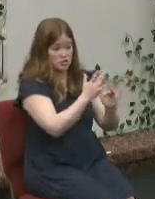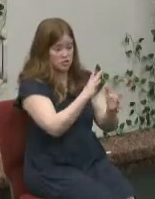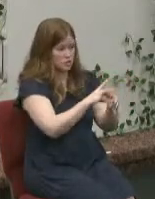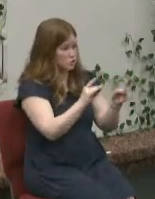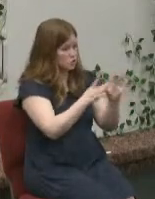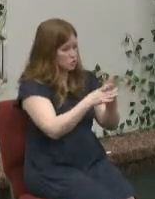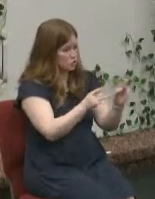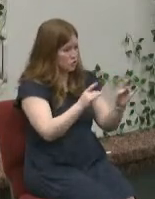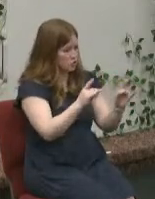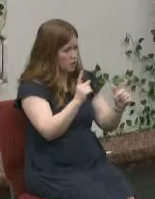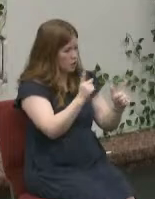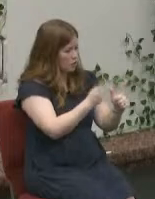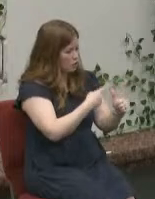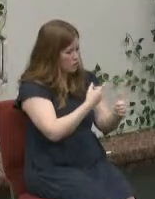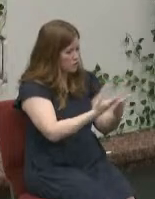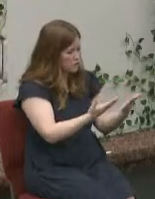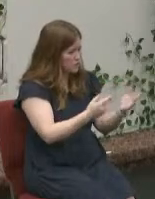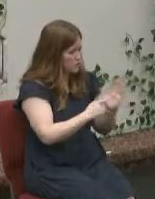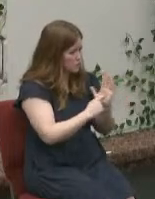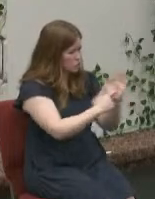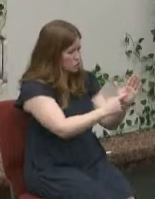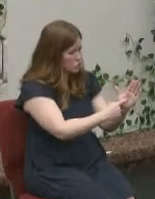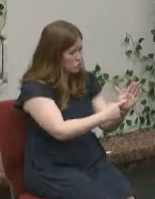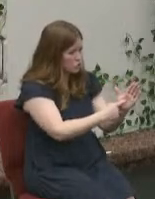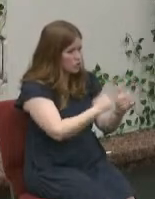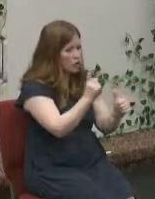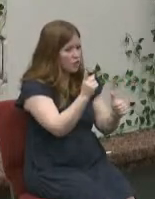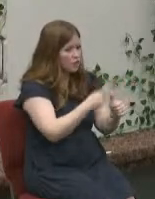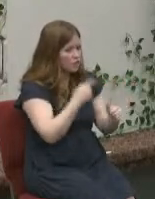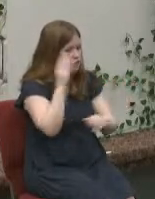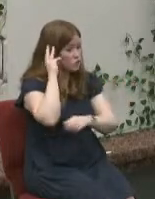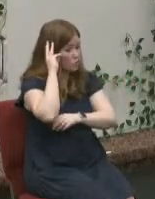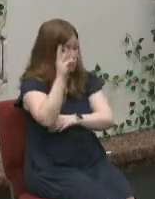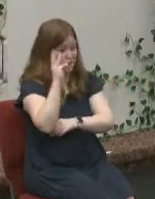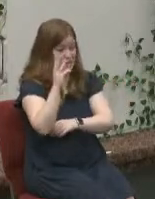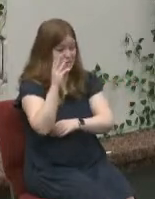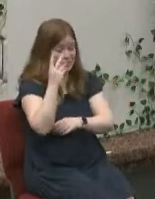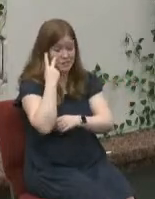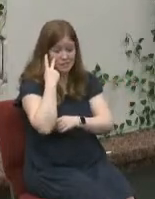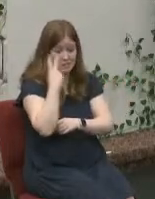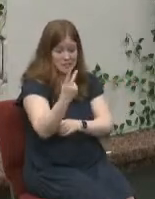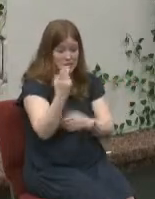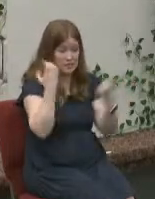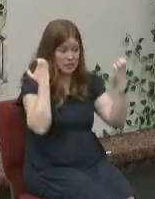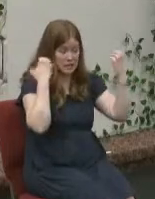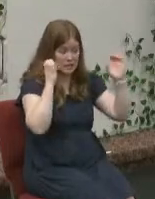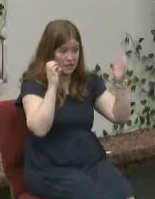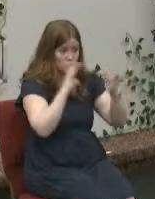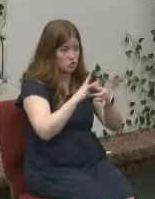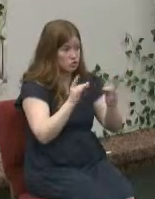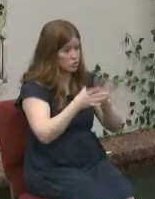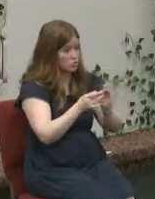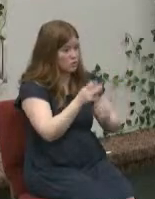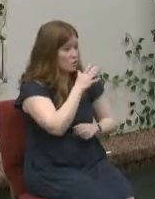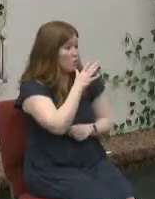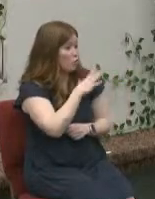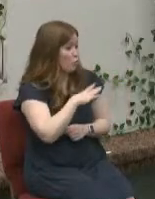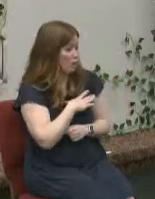story the first is this the witnesses the first witnesses to easter portrayed in our video today were women